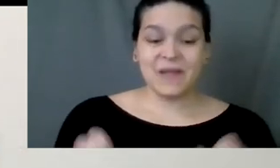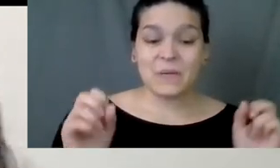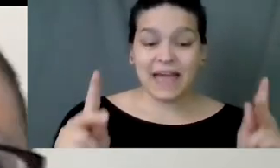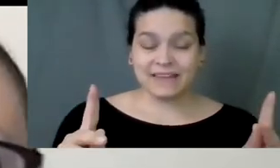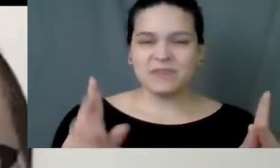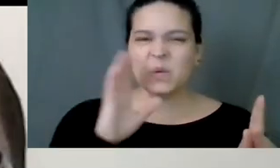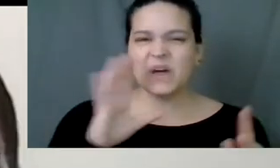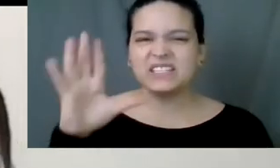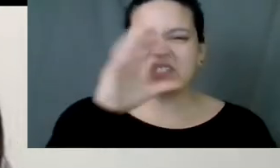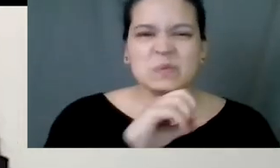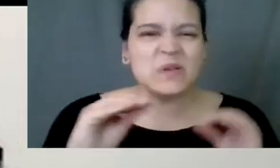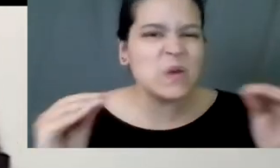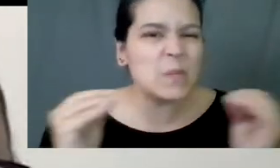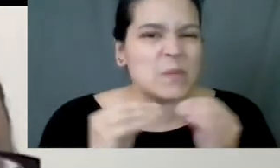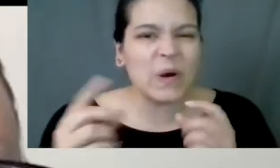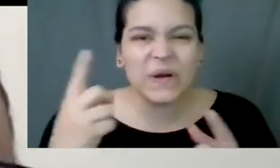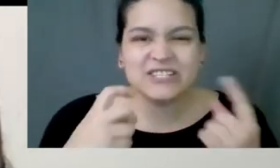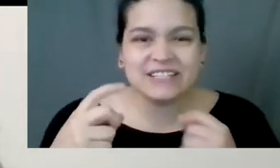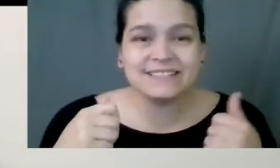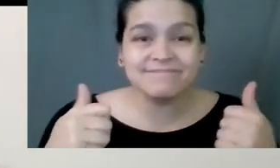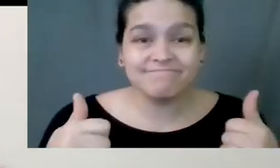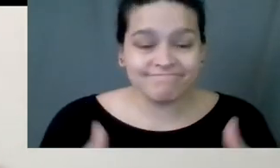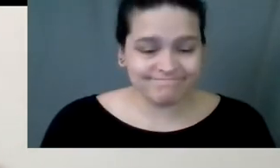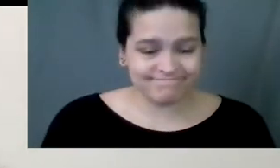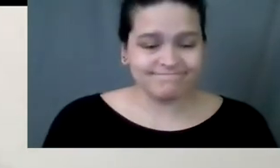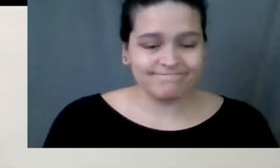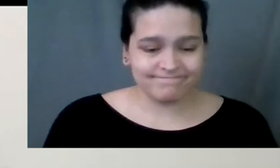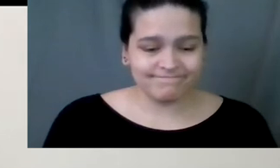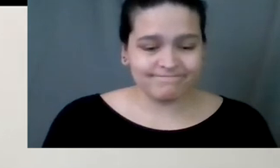Okay. All right. I'm going to assume we don't have any more questions.